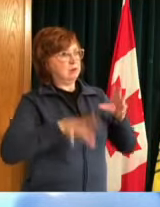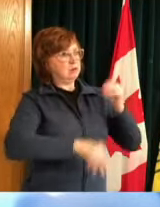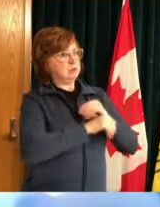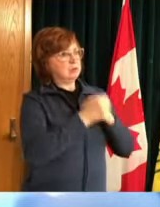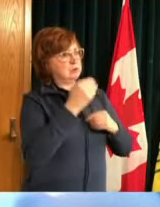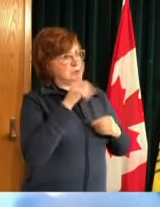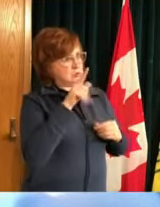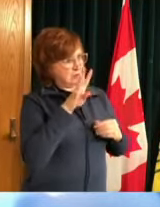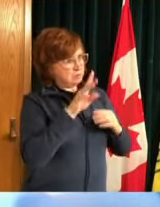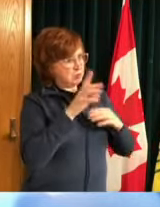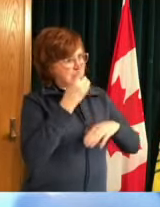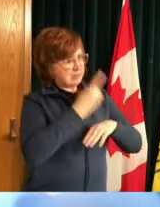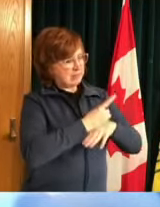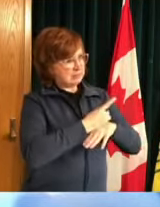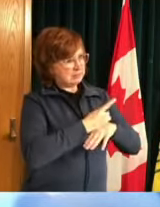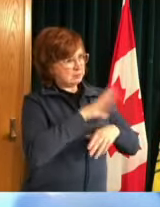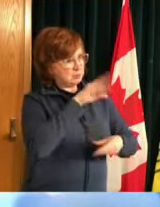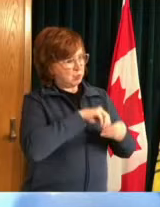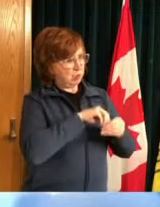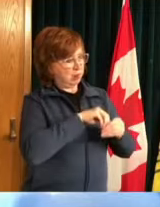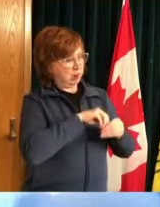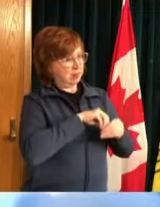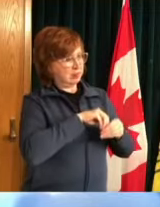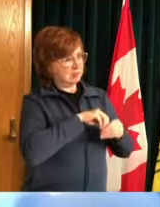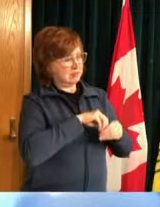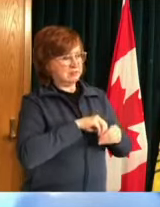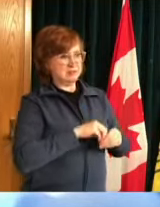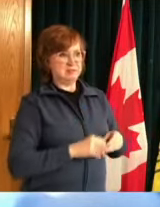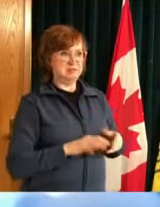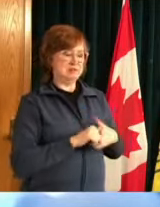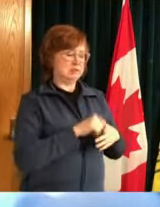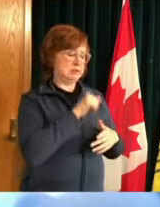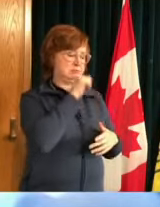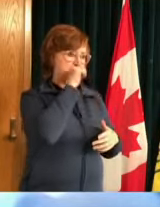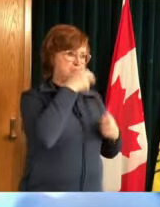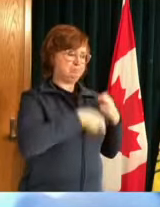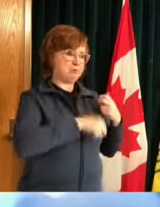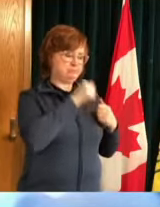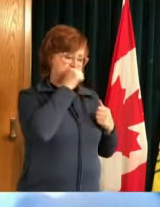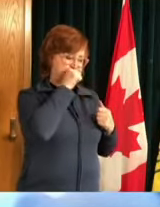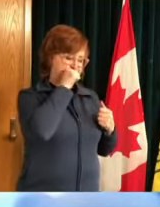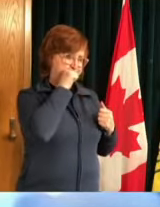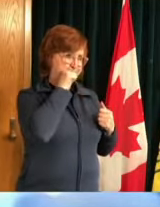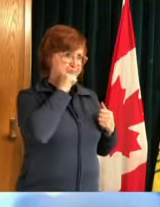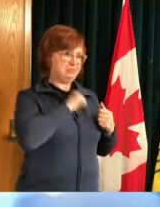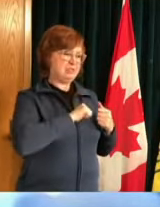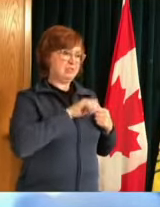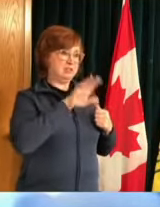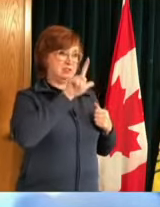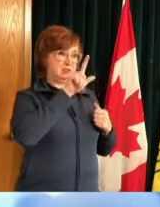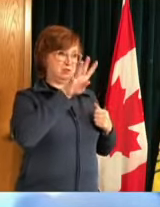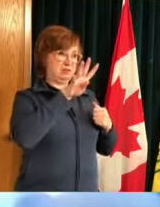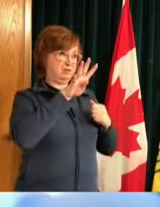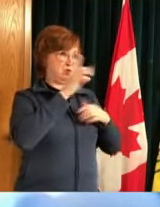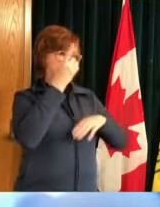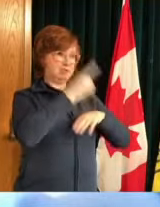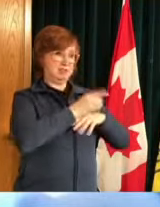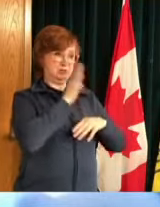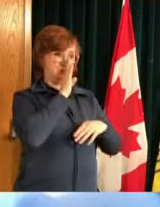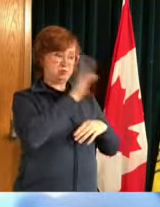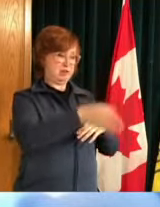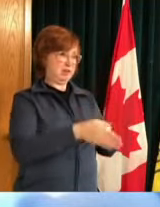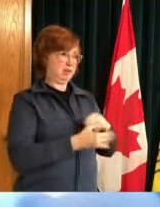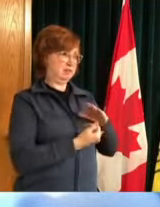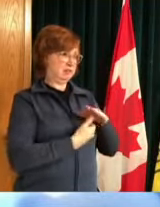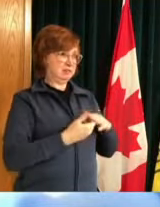of us to have to isolate as a case but also as a contact it disrupts our plans but this just shows how important